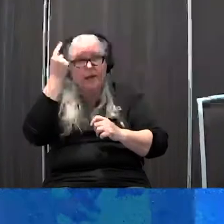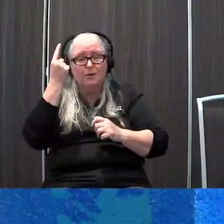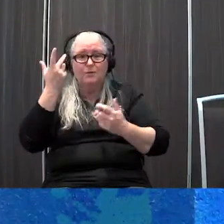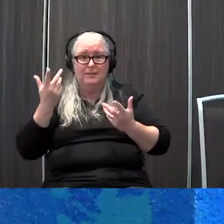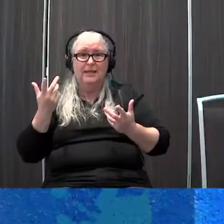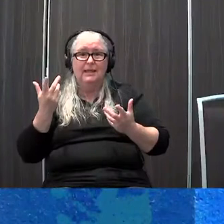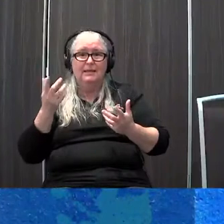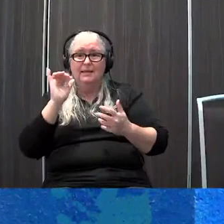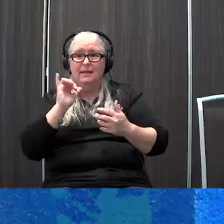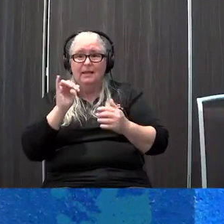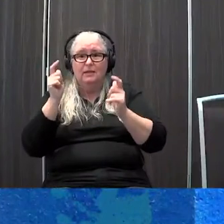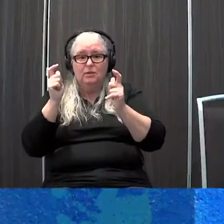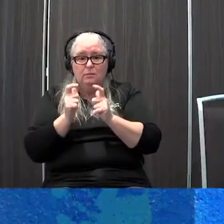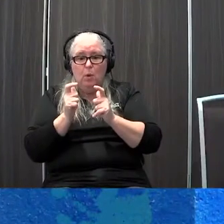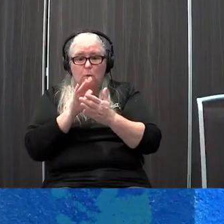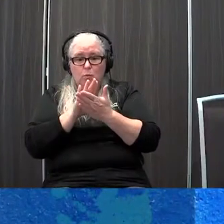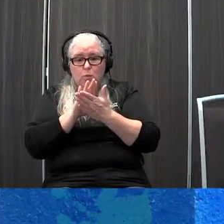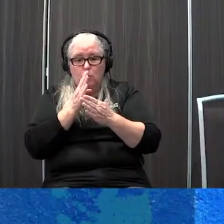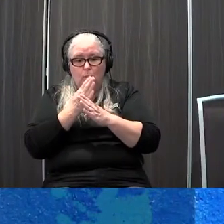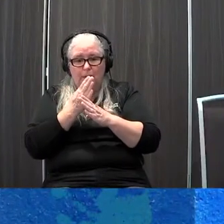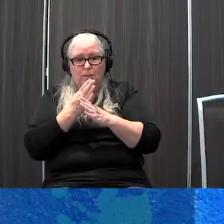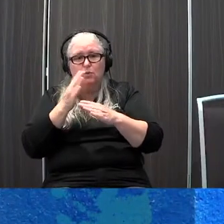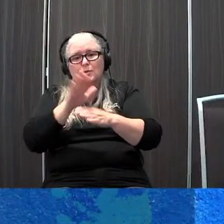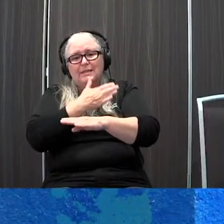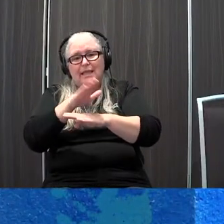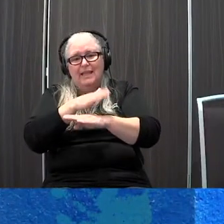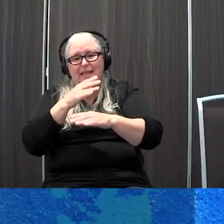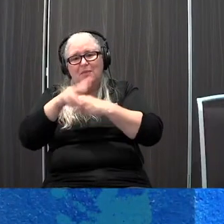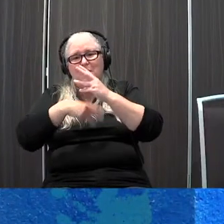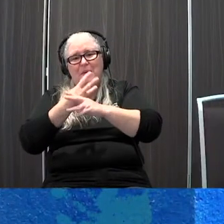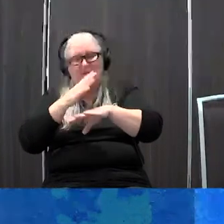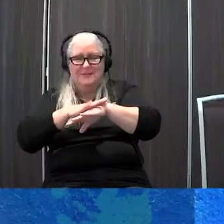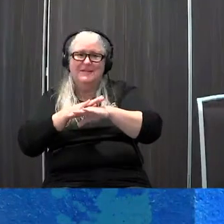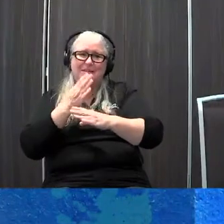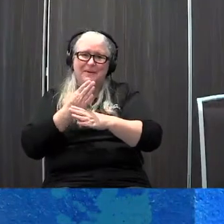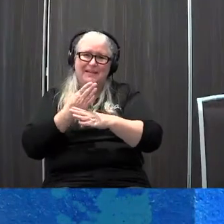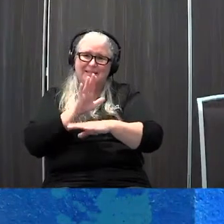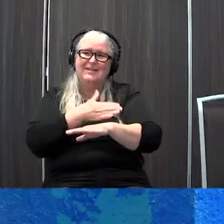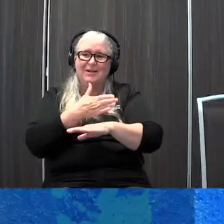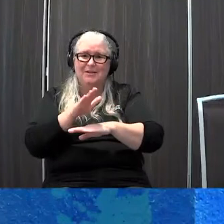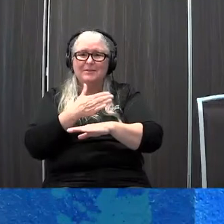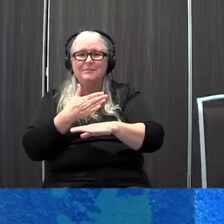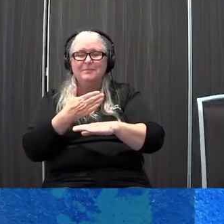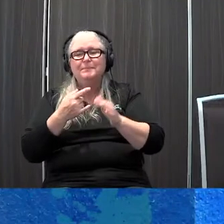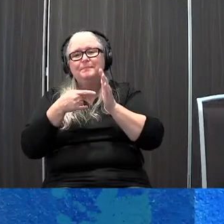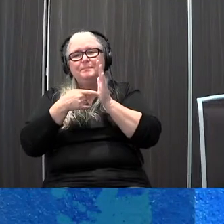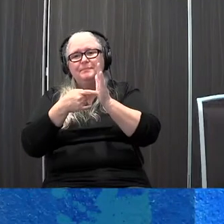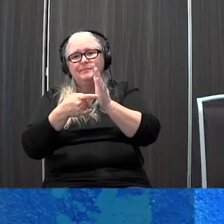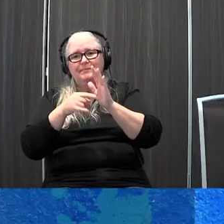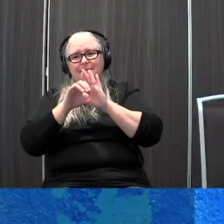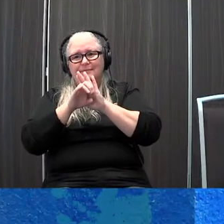like a small school bus to sing wheels on the bus so some examples moving along